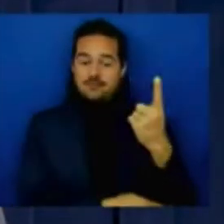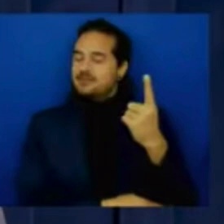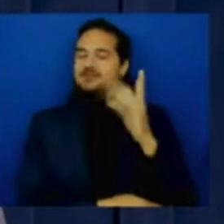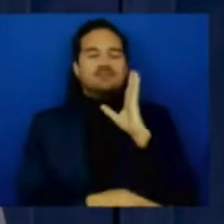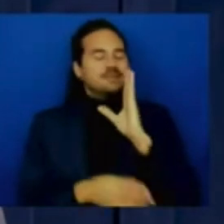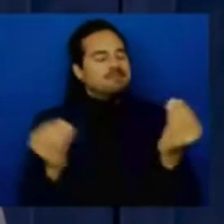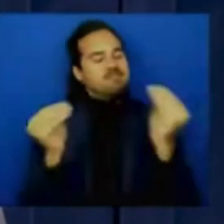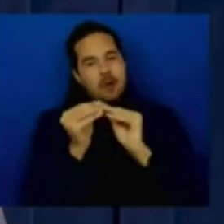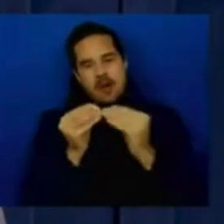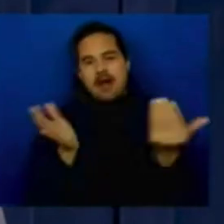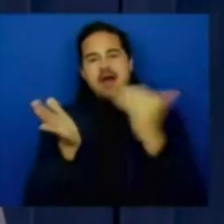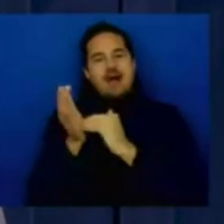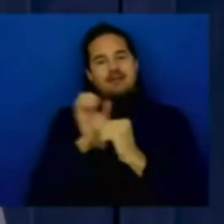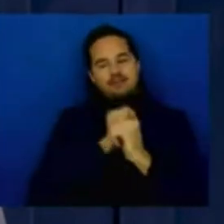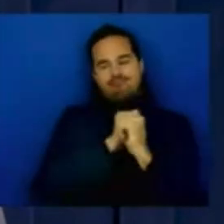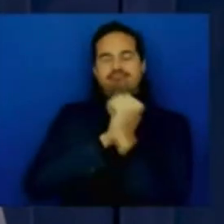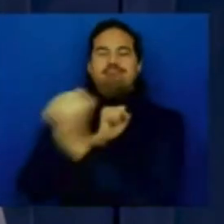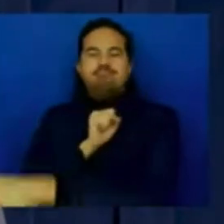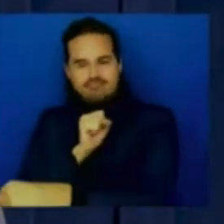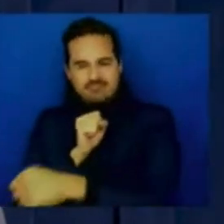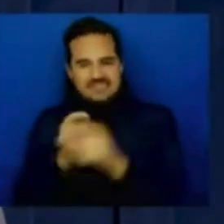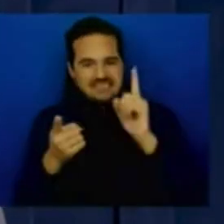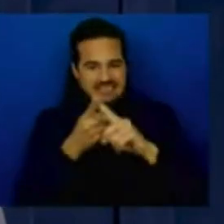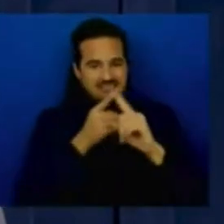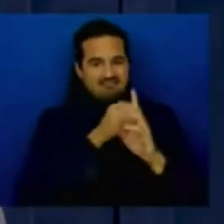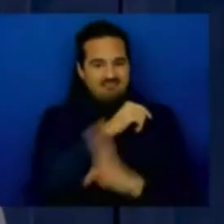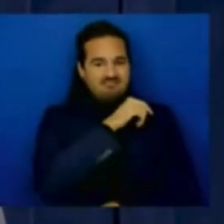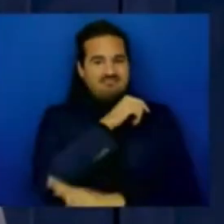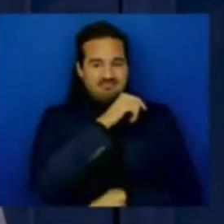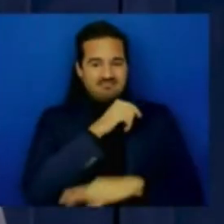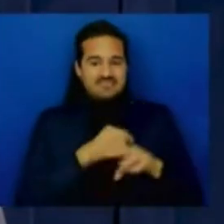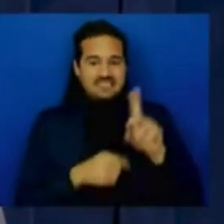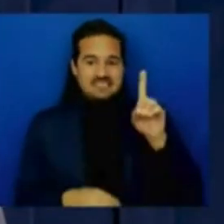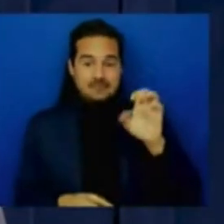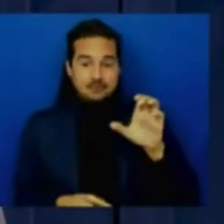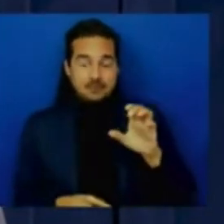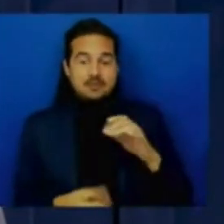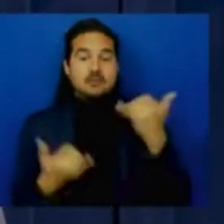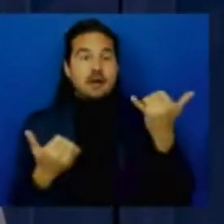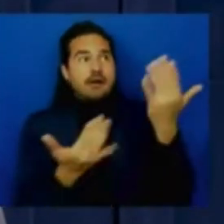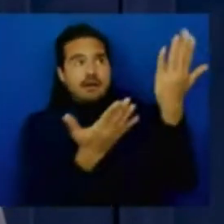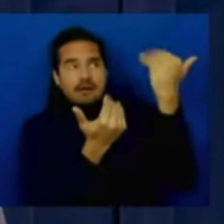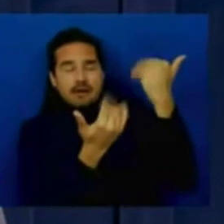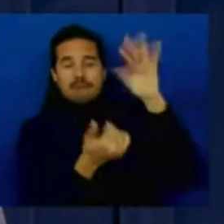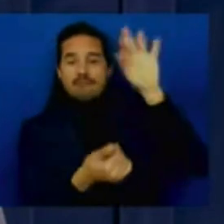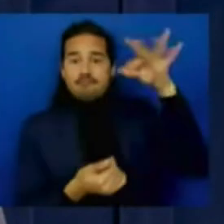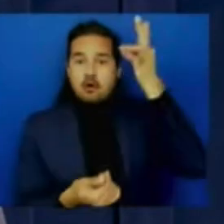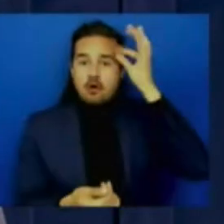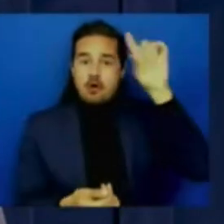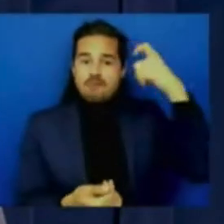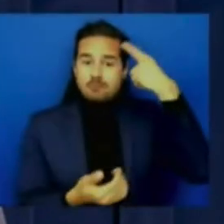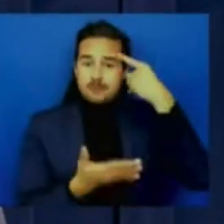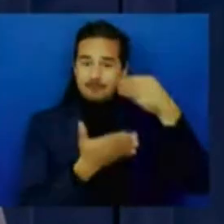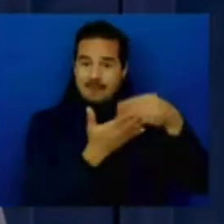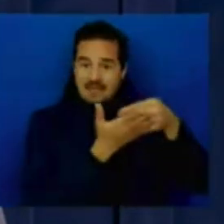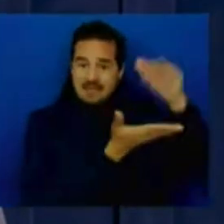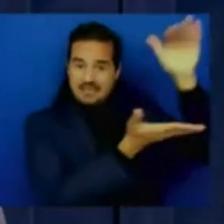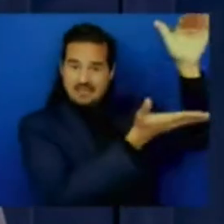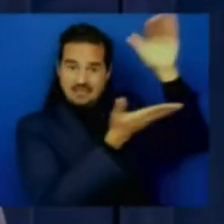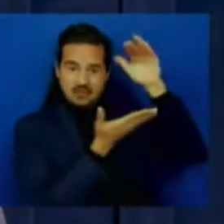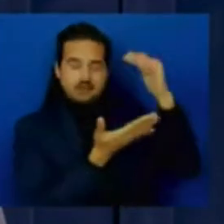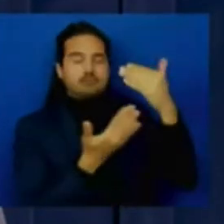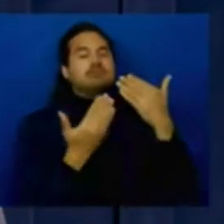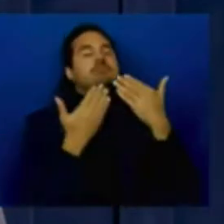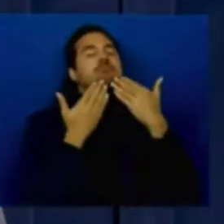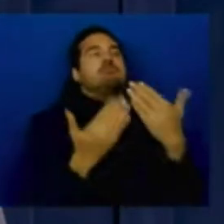speaker nancy pelosi thank you for her leadership uh making sure that those dollars were here the 1